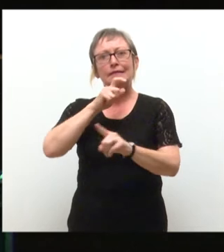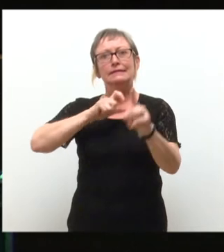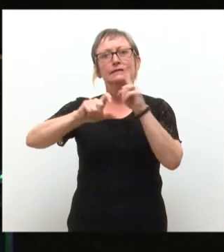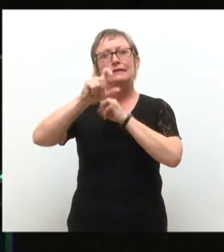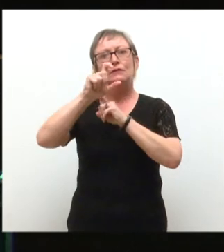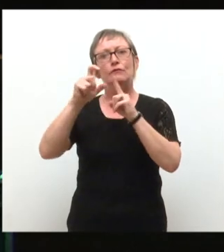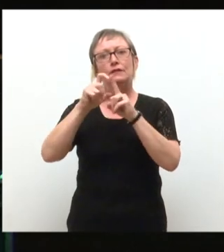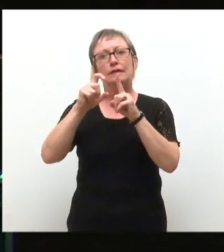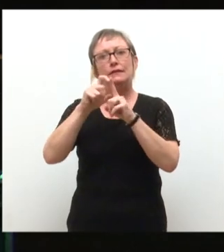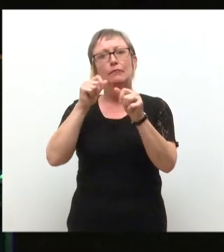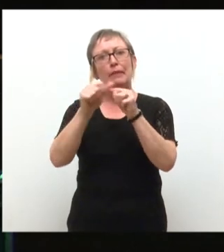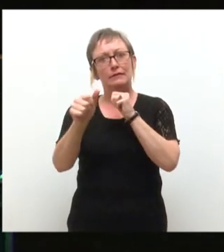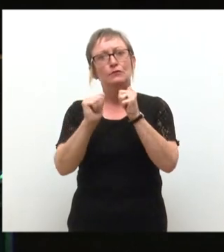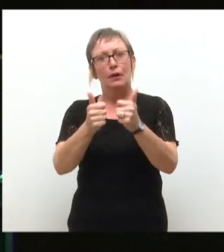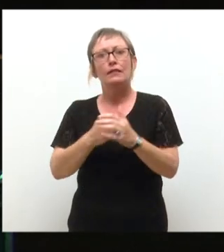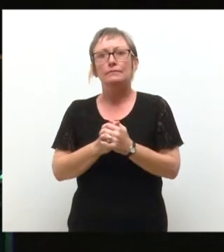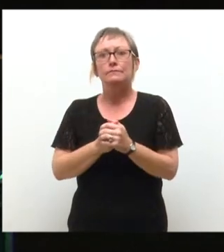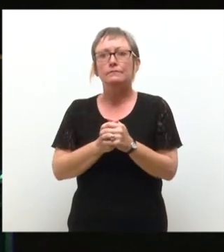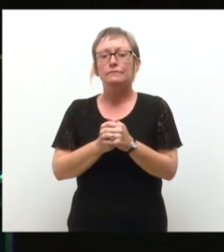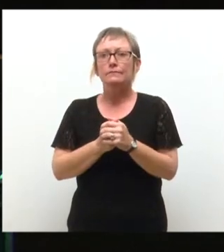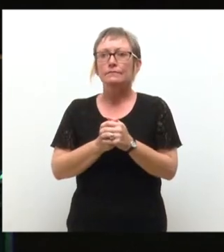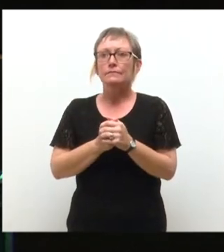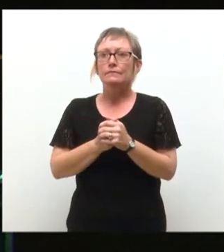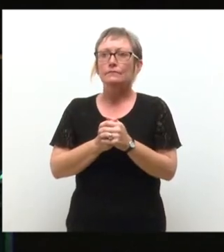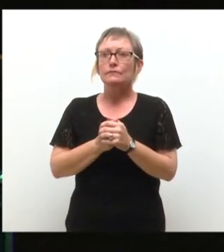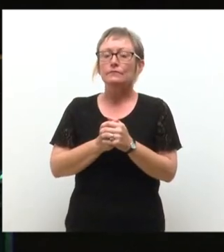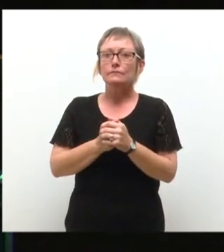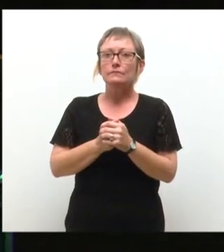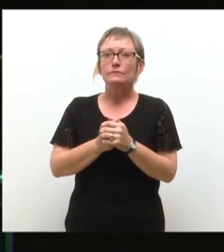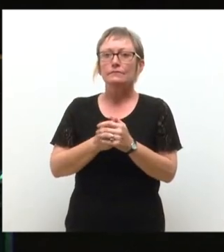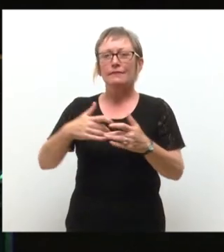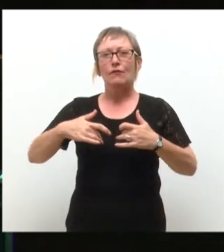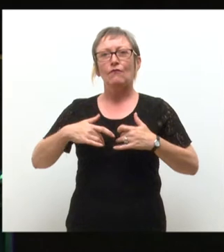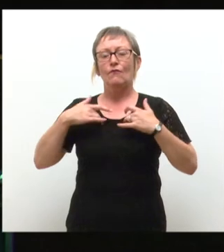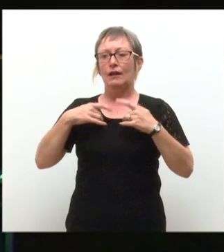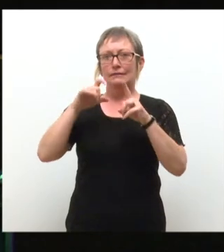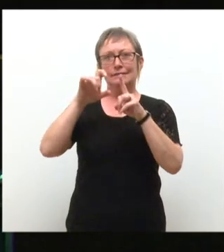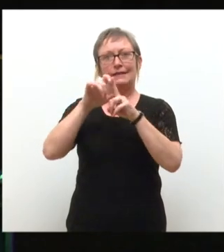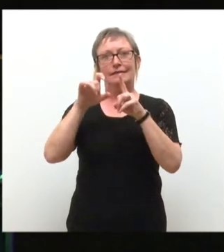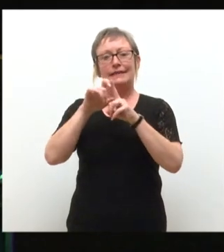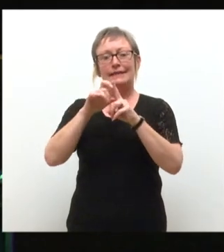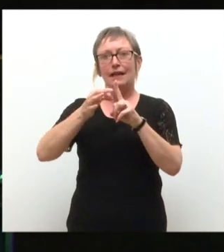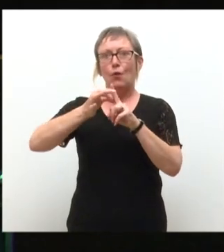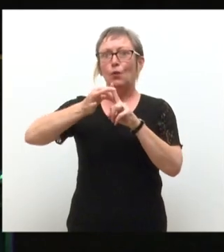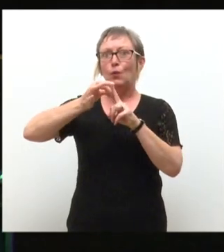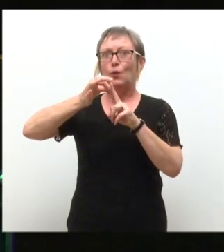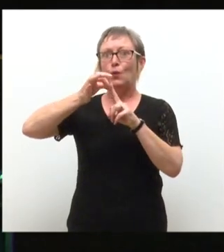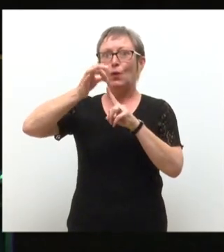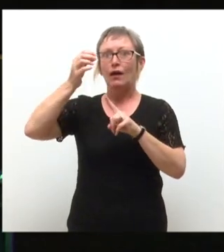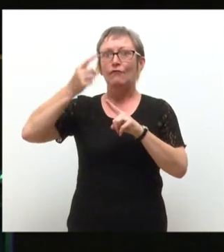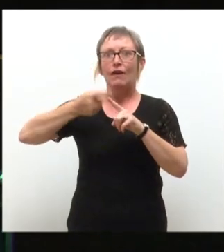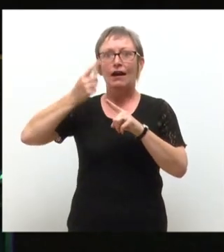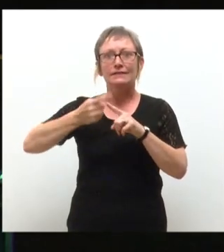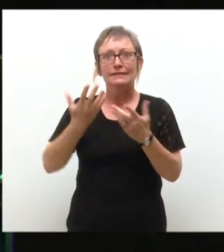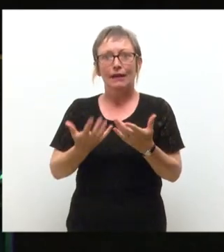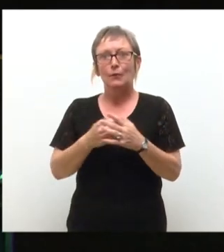better as well. I have a sense that Dundee is going places, fast now.